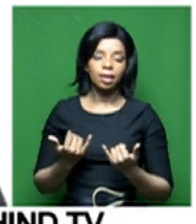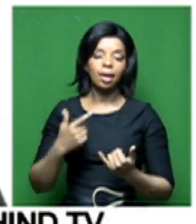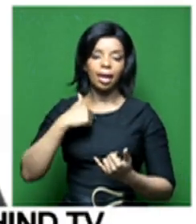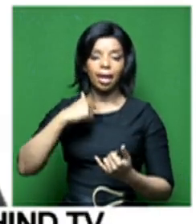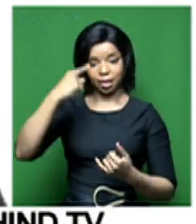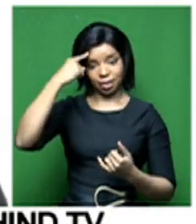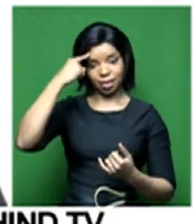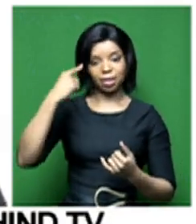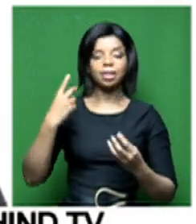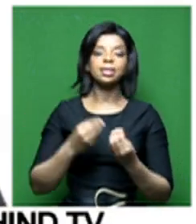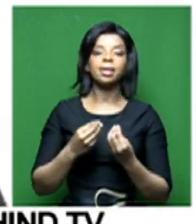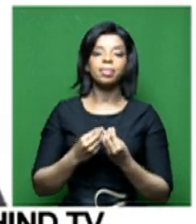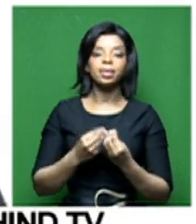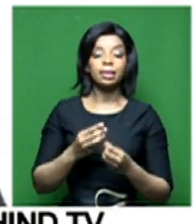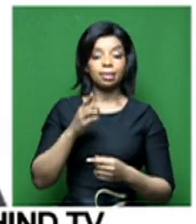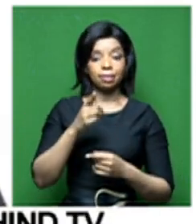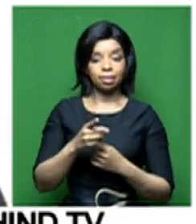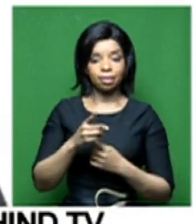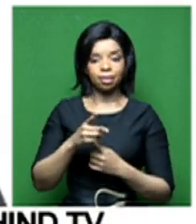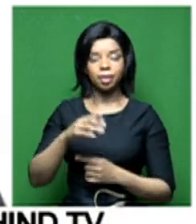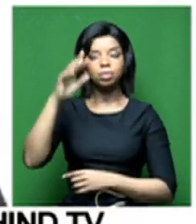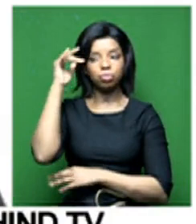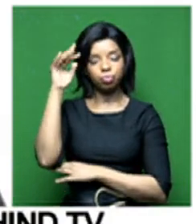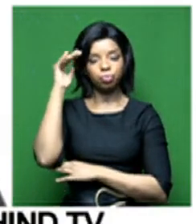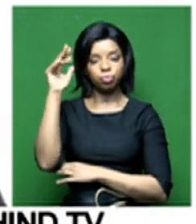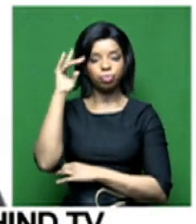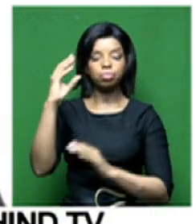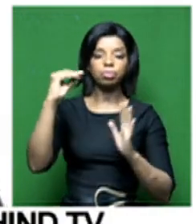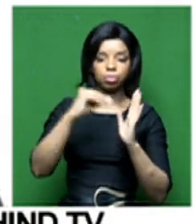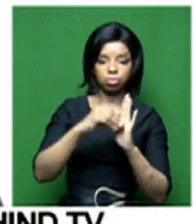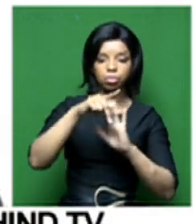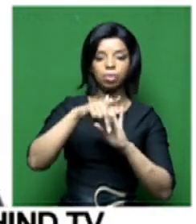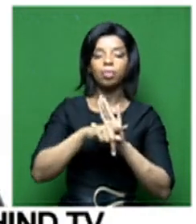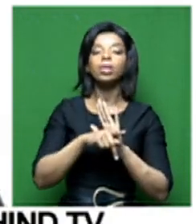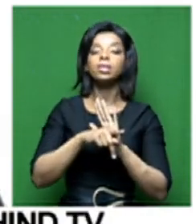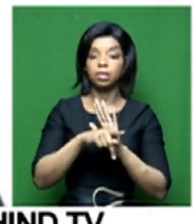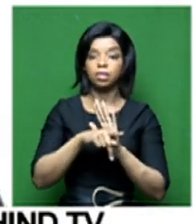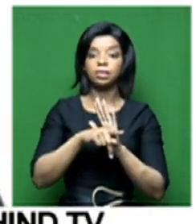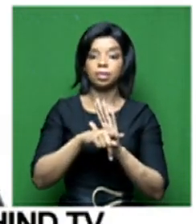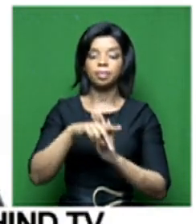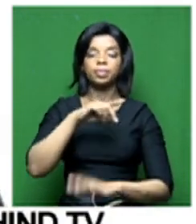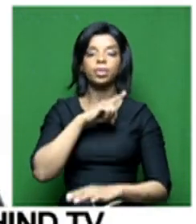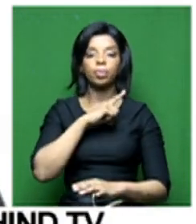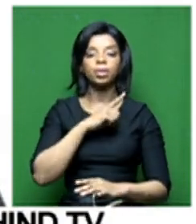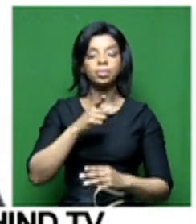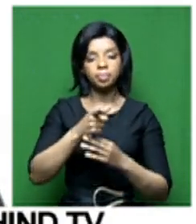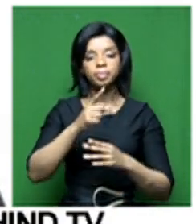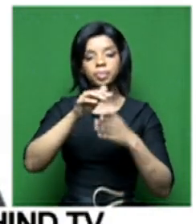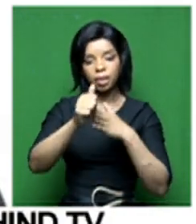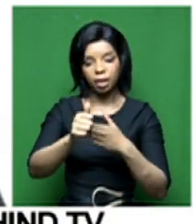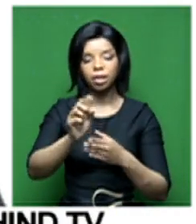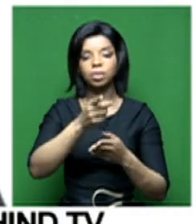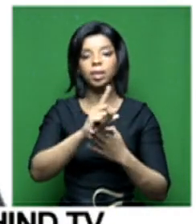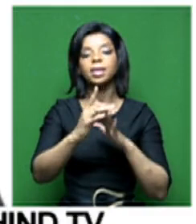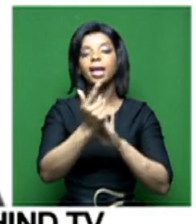something which would need to be coordinated at the policy level, leading towards a process of legislative amendment. But